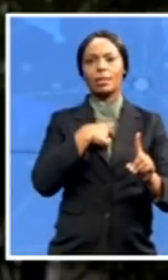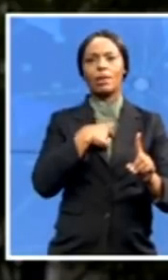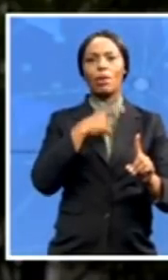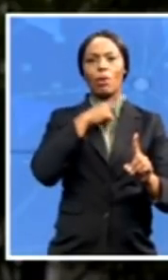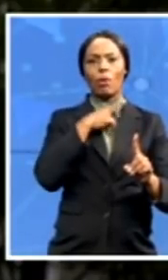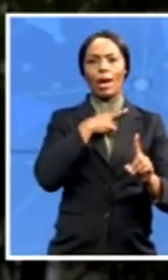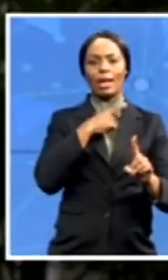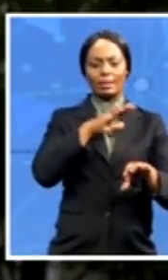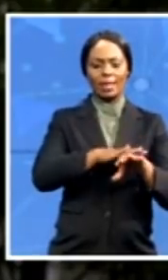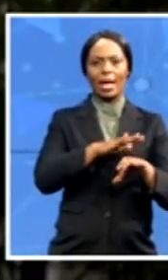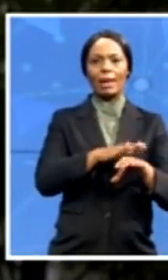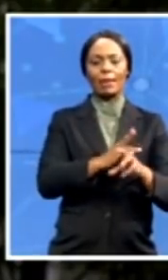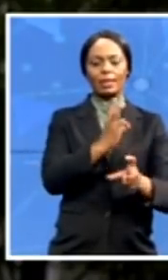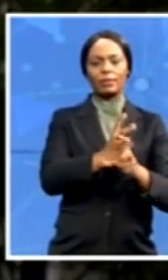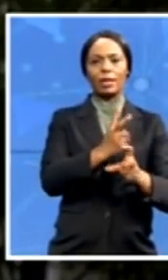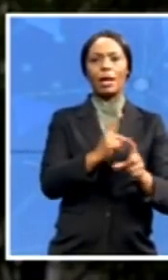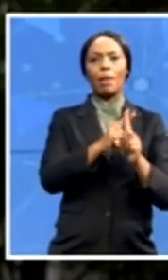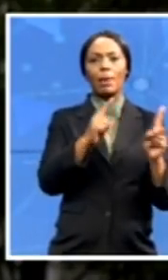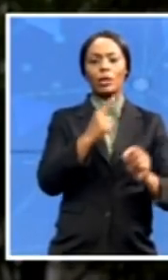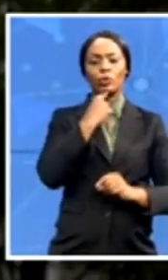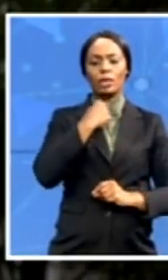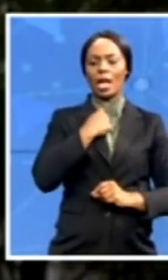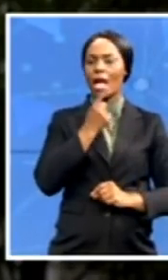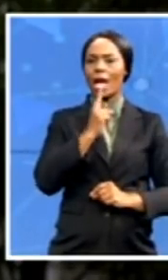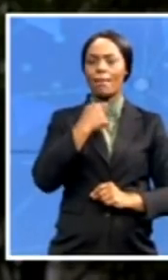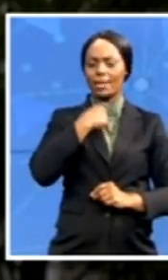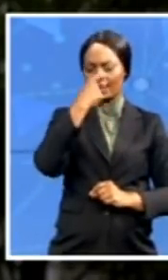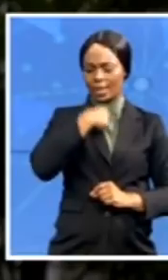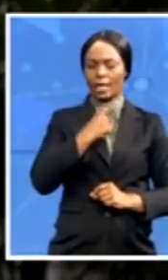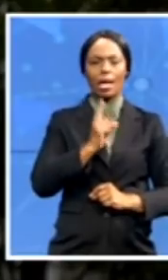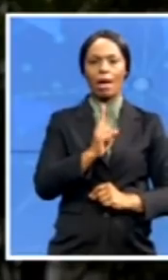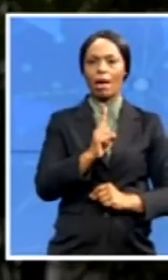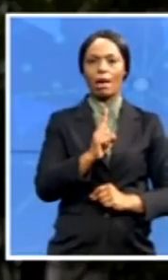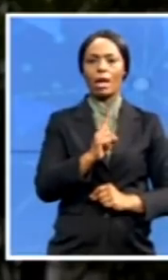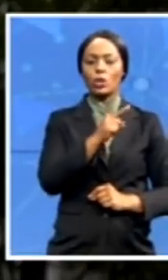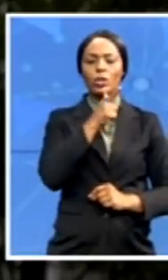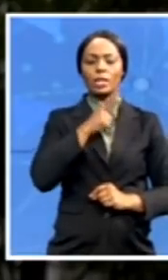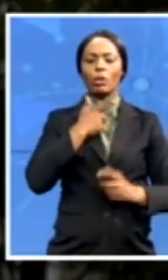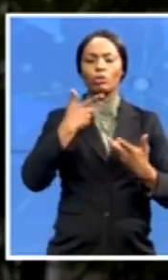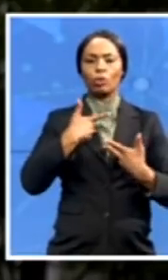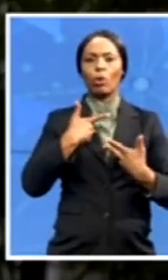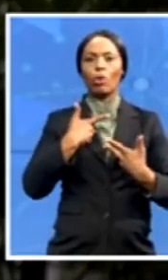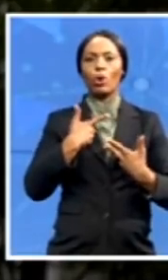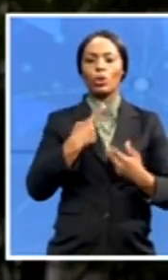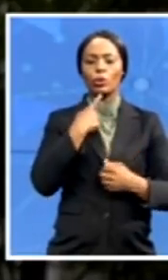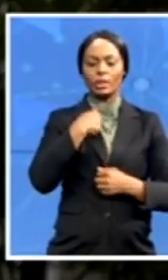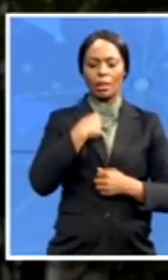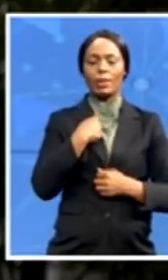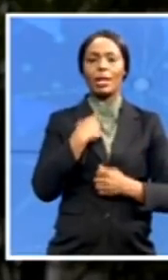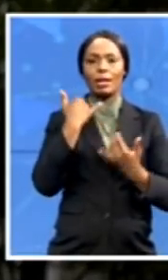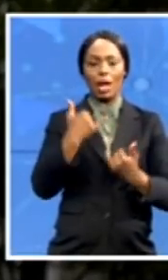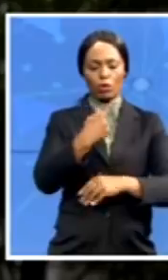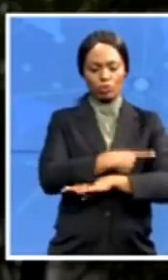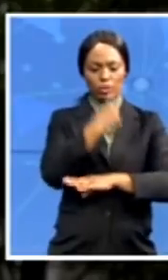be. You told me today is the highlight of your career. Today